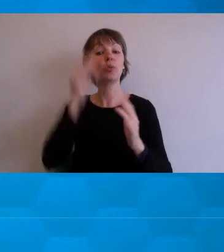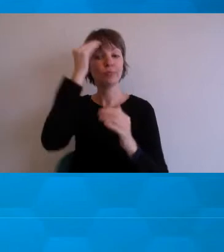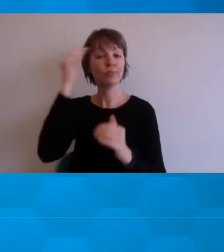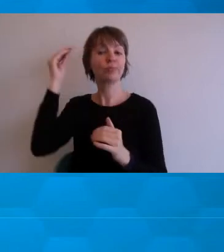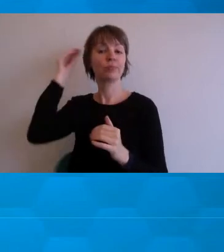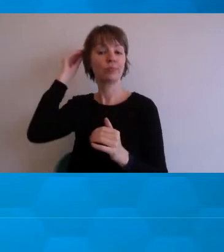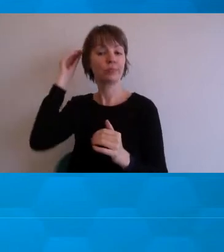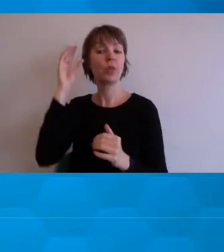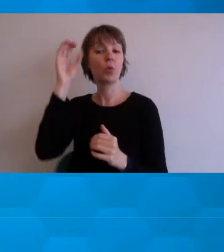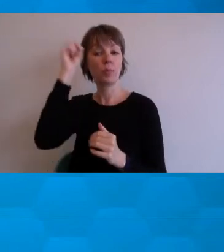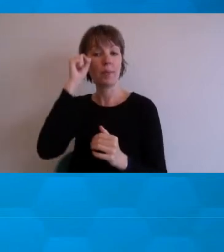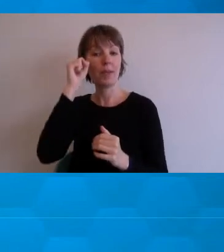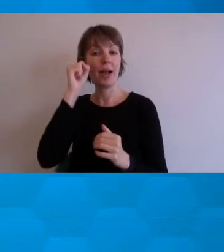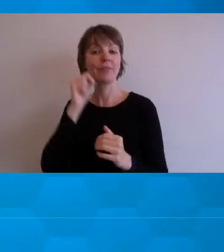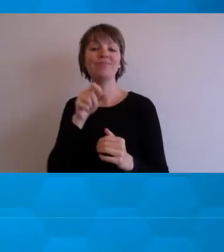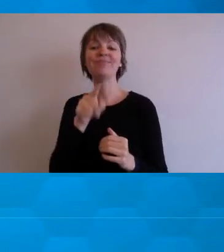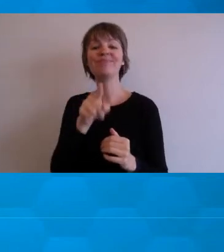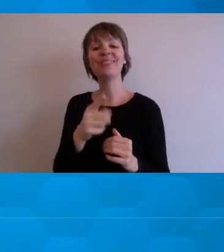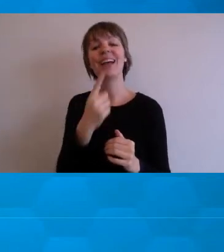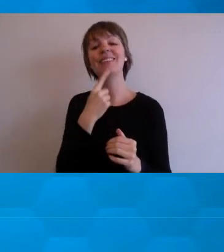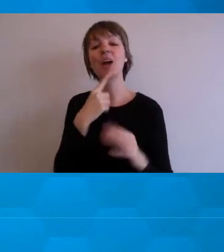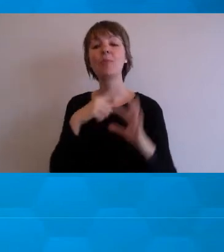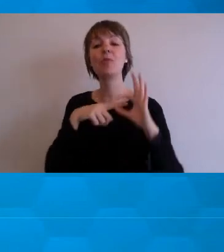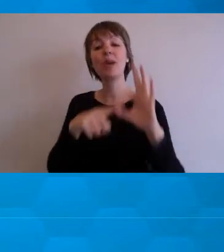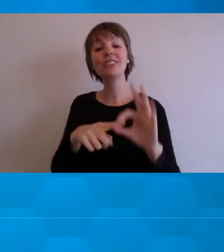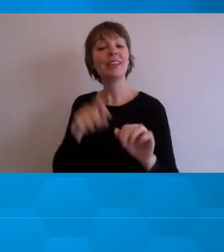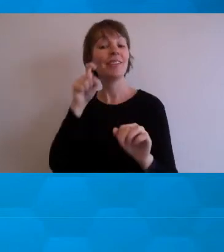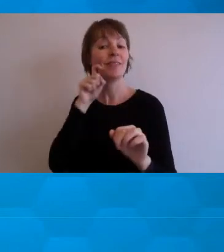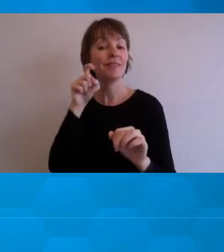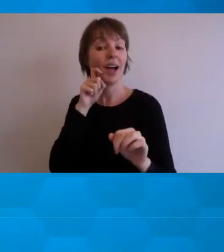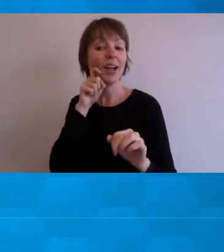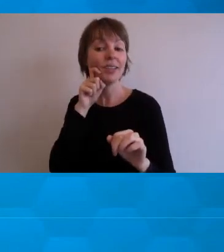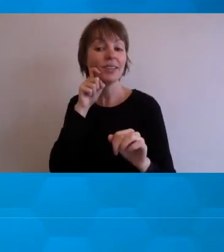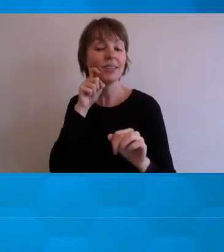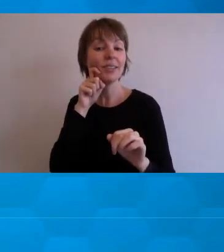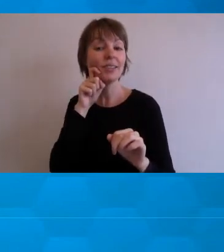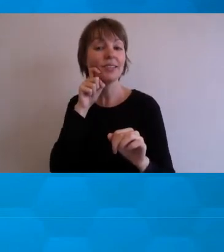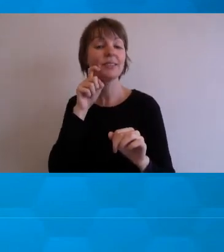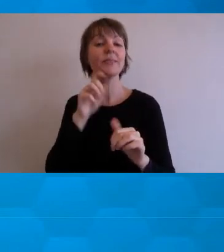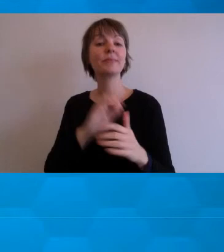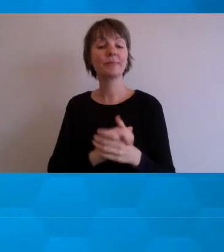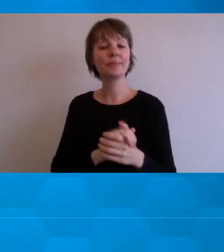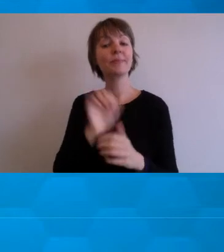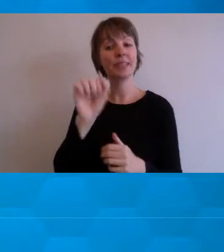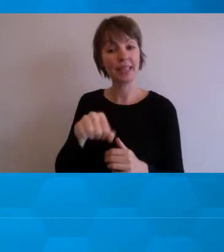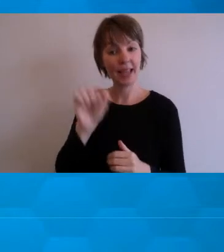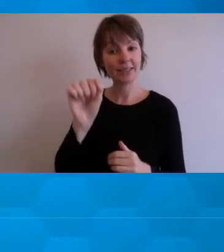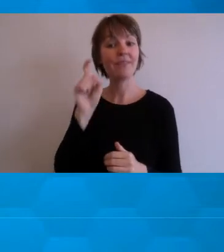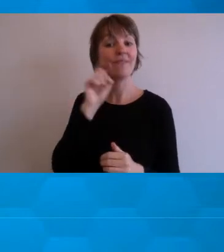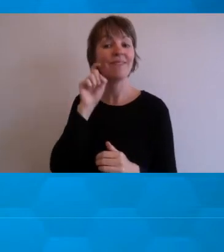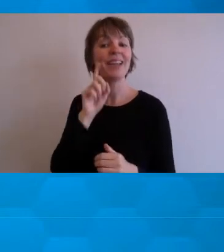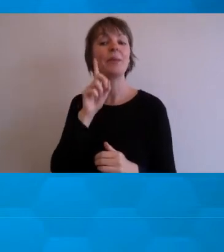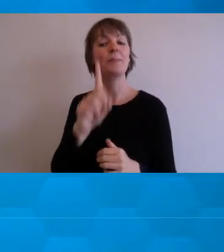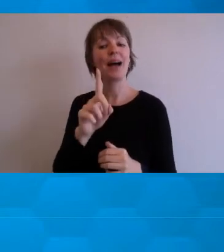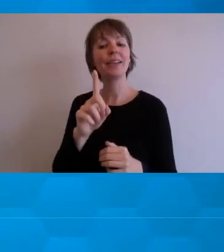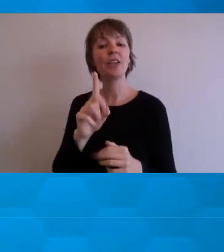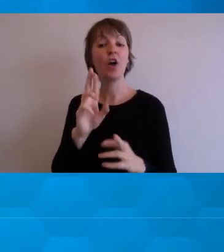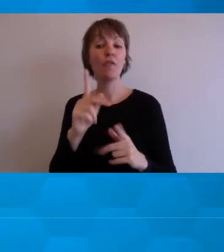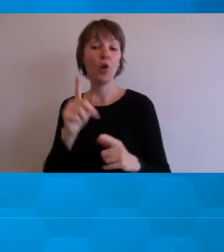here is that all these question types are fun for a person who, fun, all these question types are fun, but not for a person